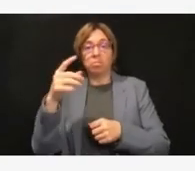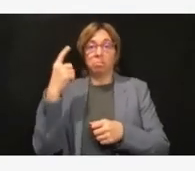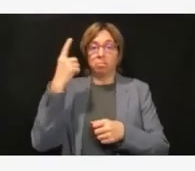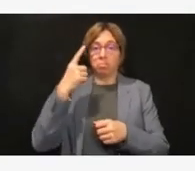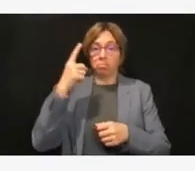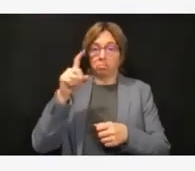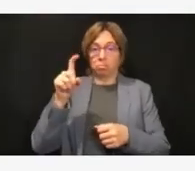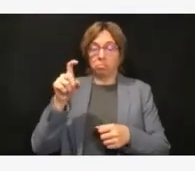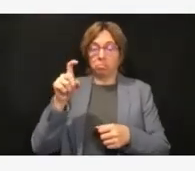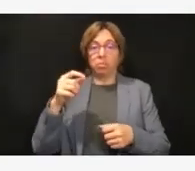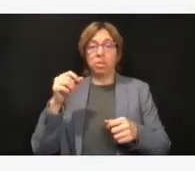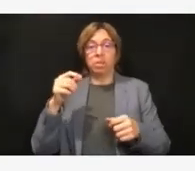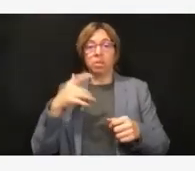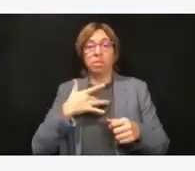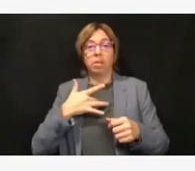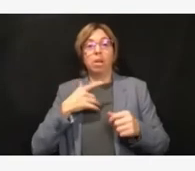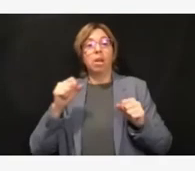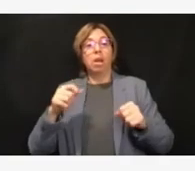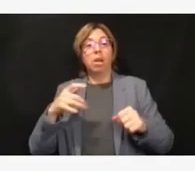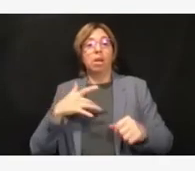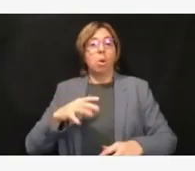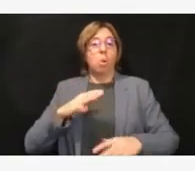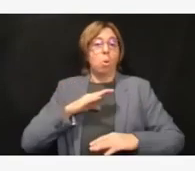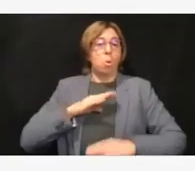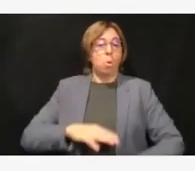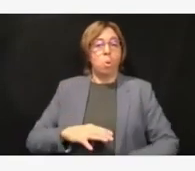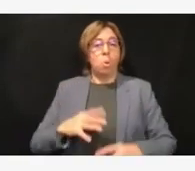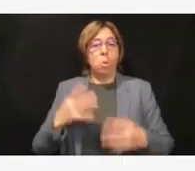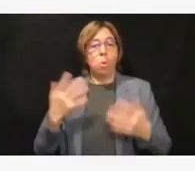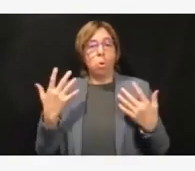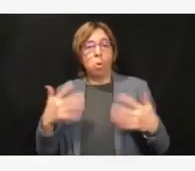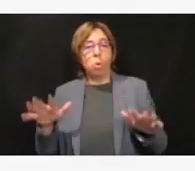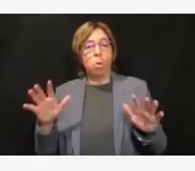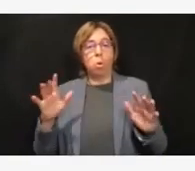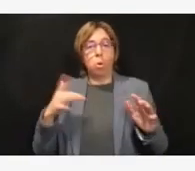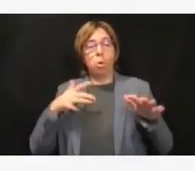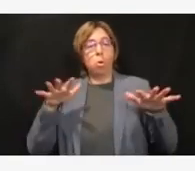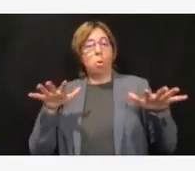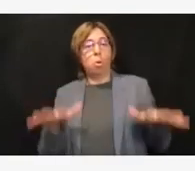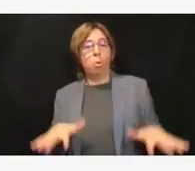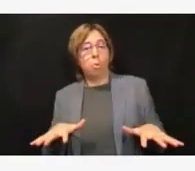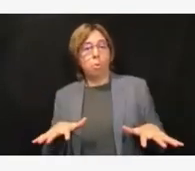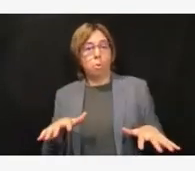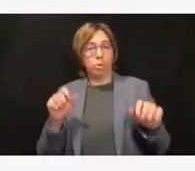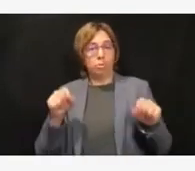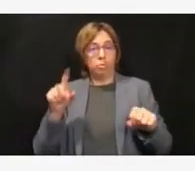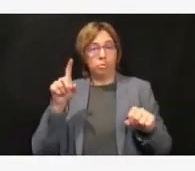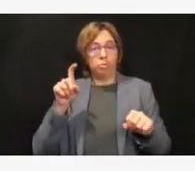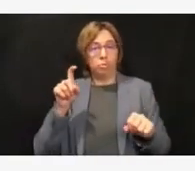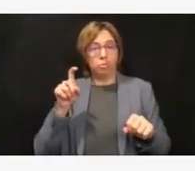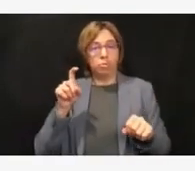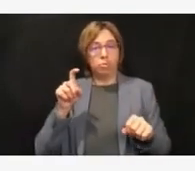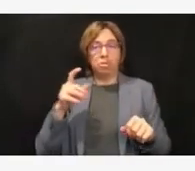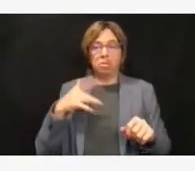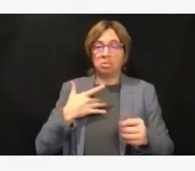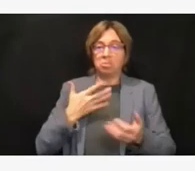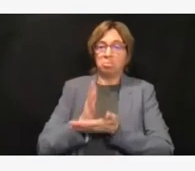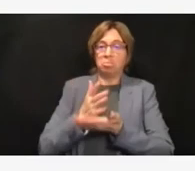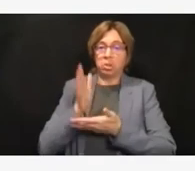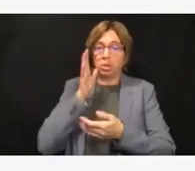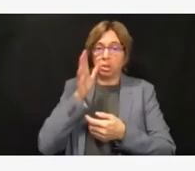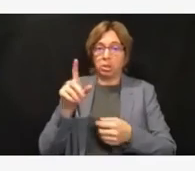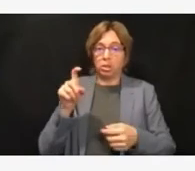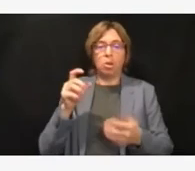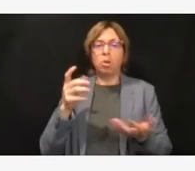you think that, okay, maybe we're going to be okay, or is this going to be your new normal?